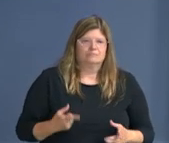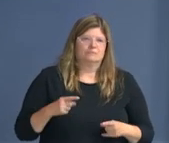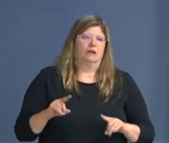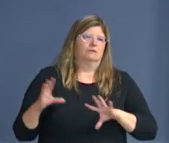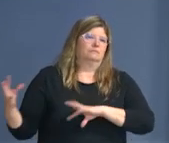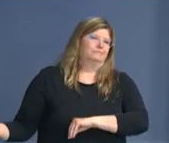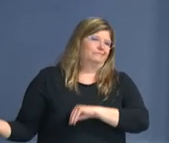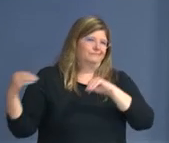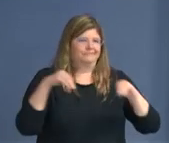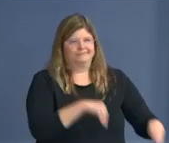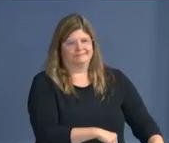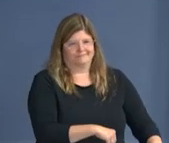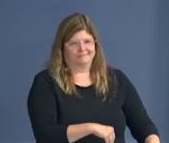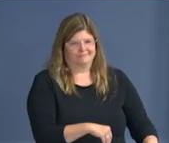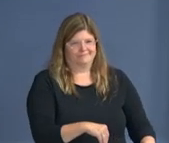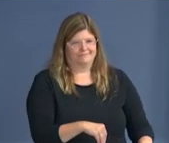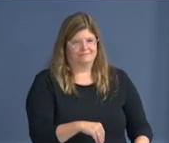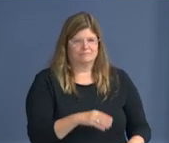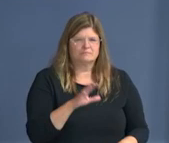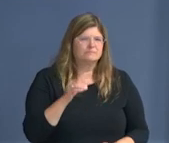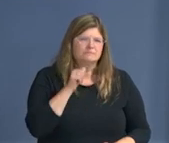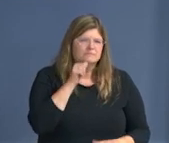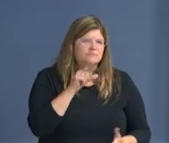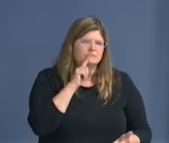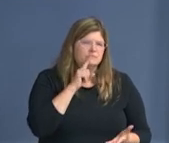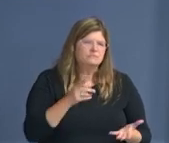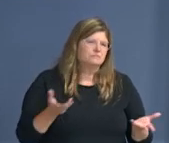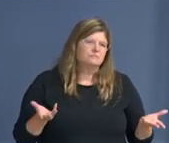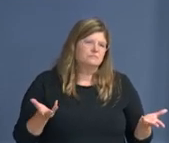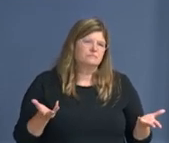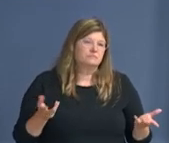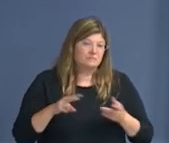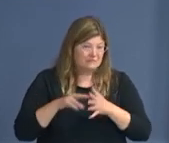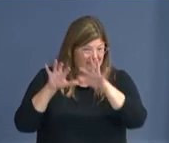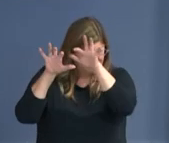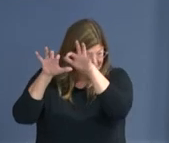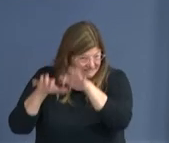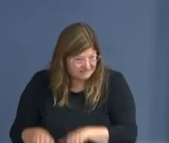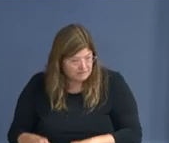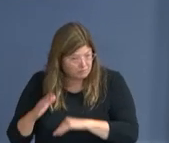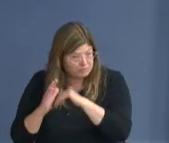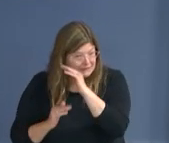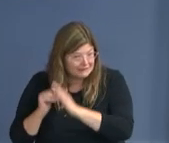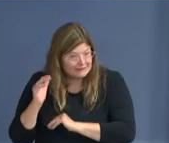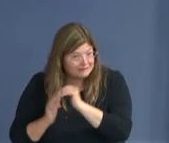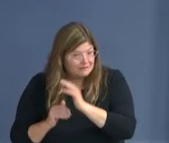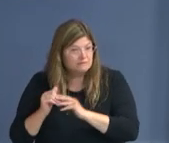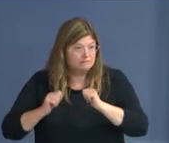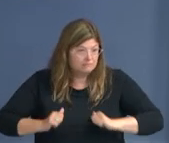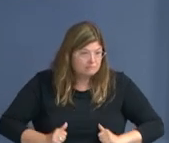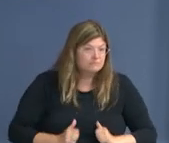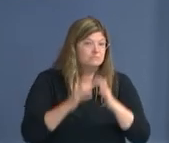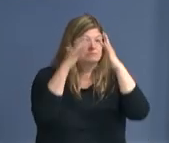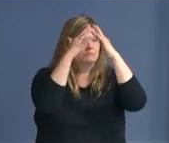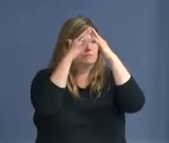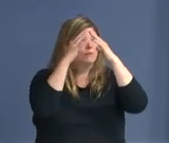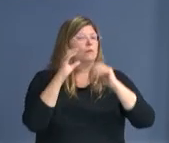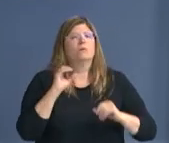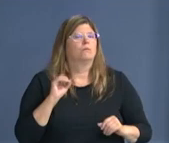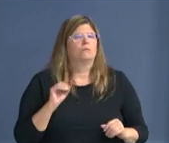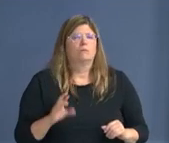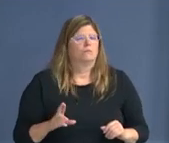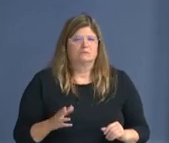you taking the building down or altering it or? Um, I think, uh, everybody thinks that there's no way to make it better.